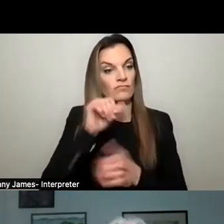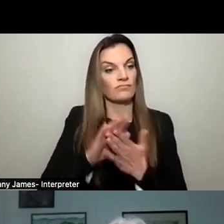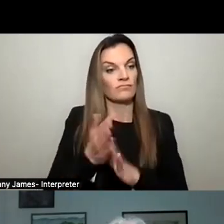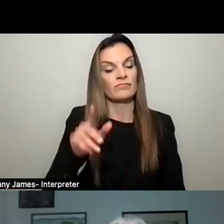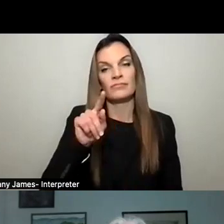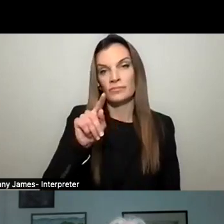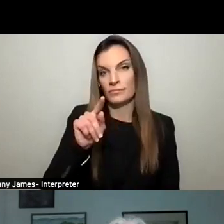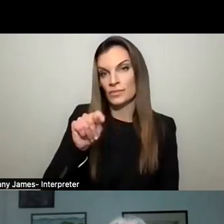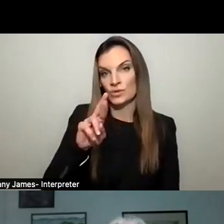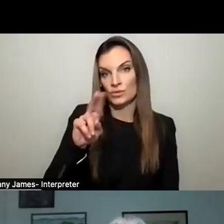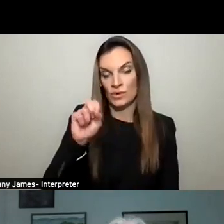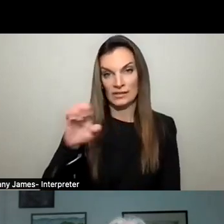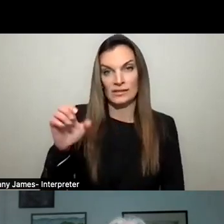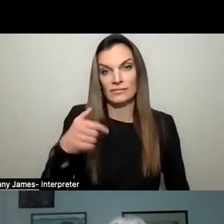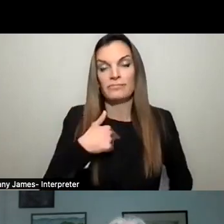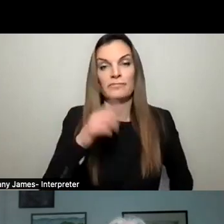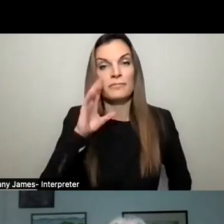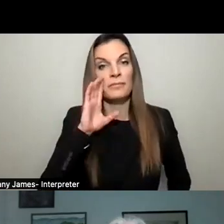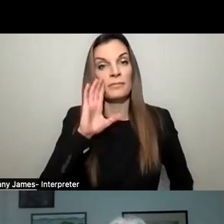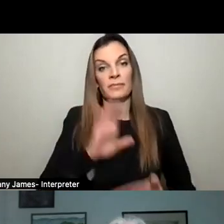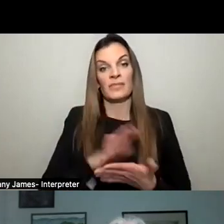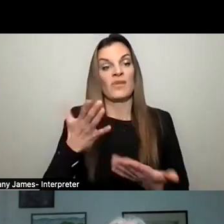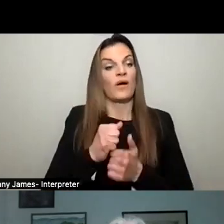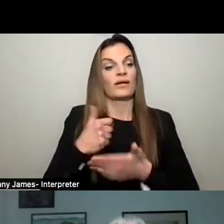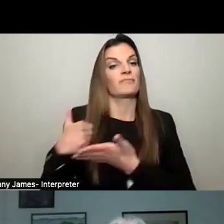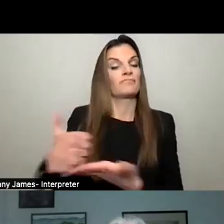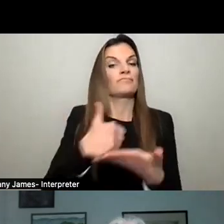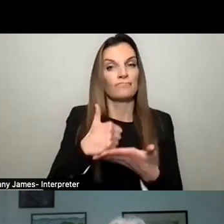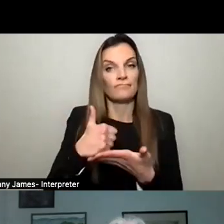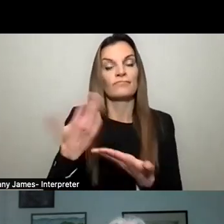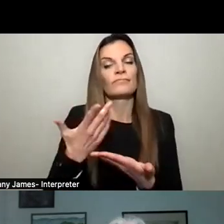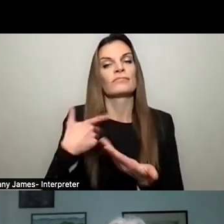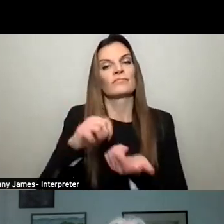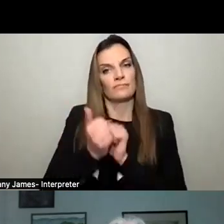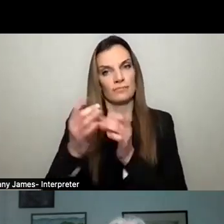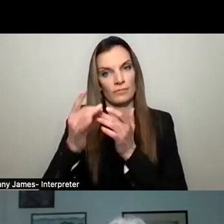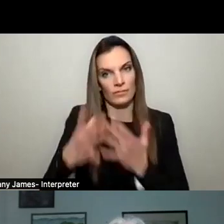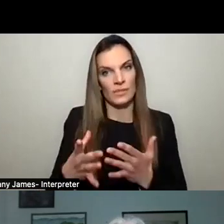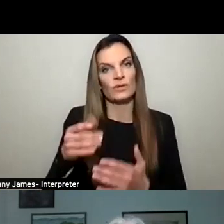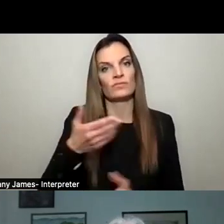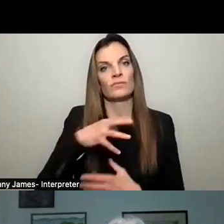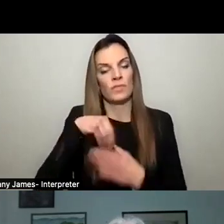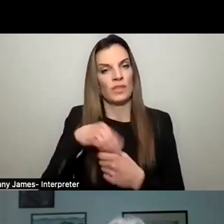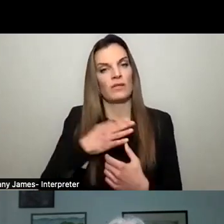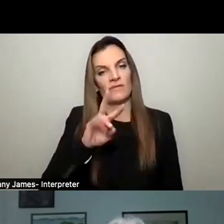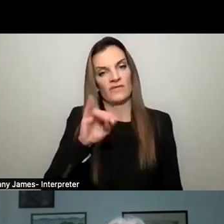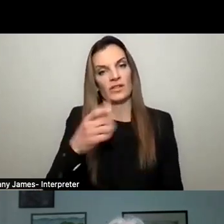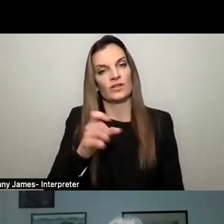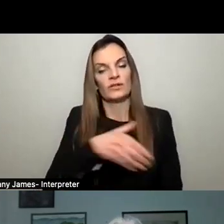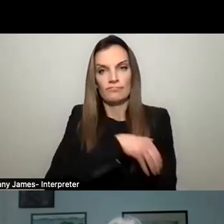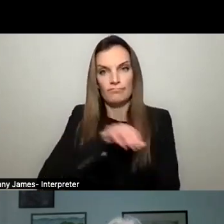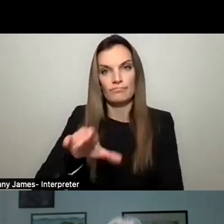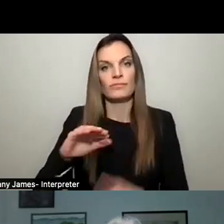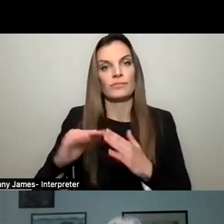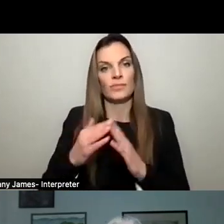based on my belief that the most good I can do is to change the leadership style inside our village to enable our community, our